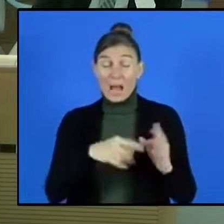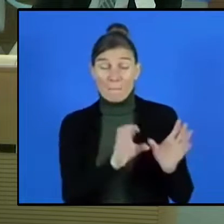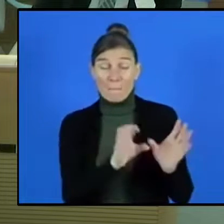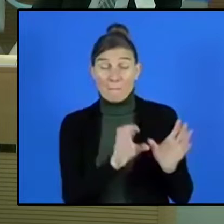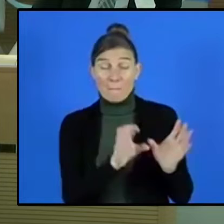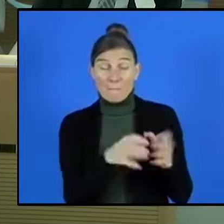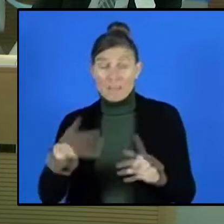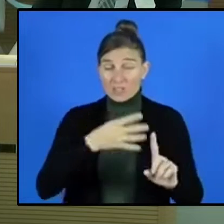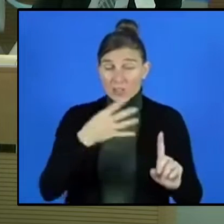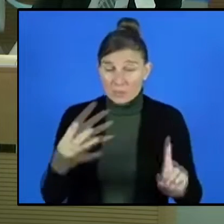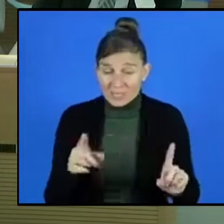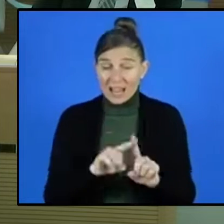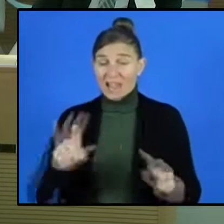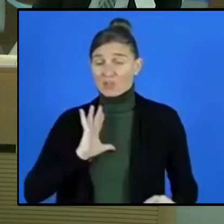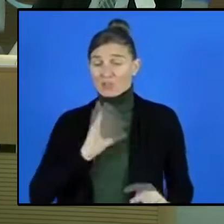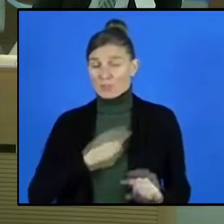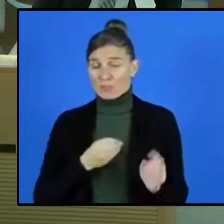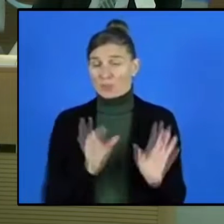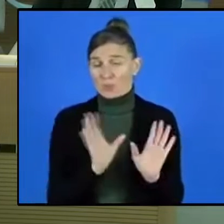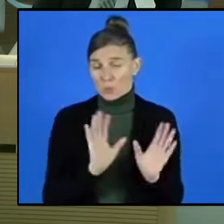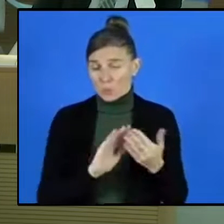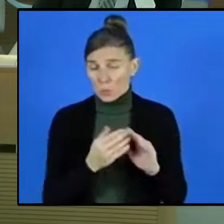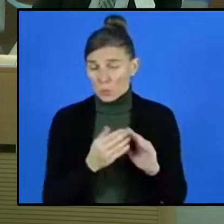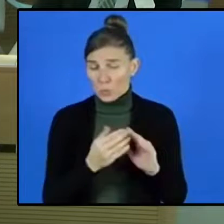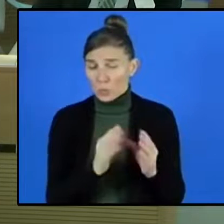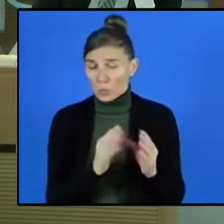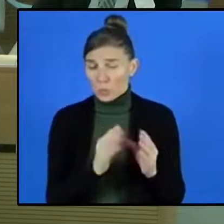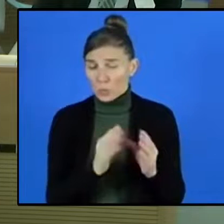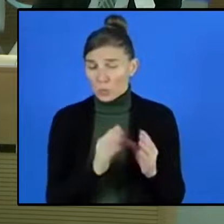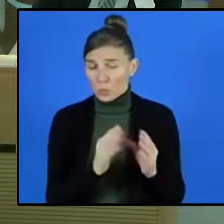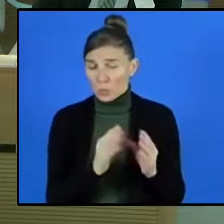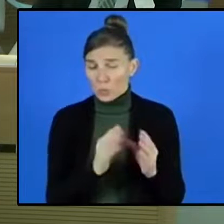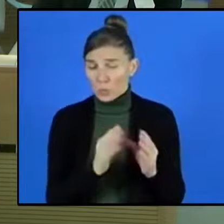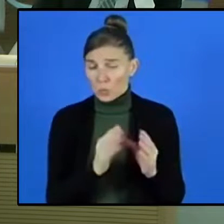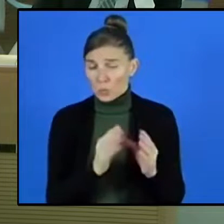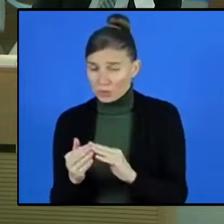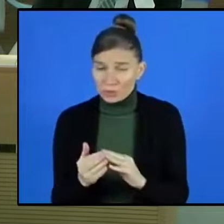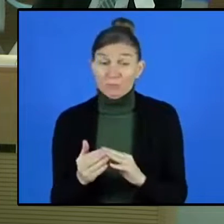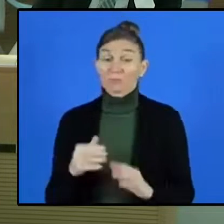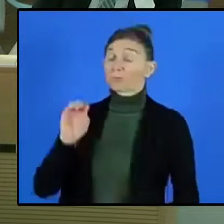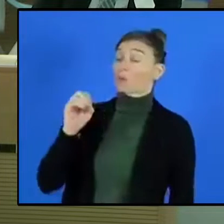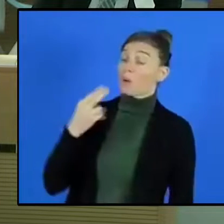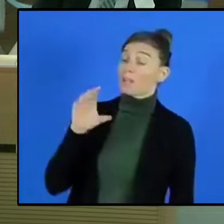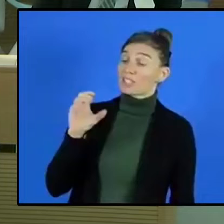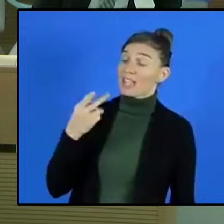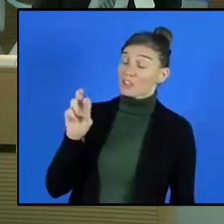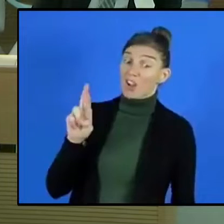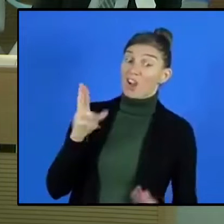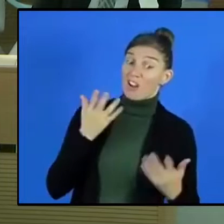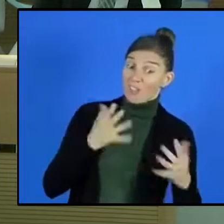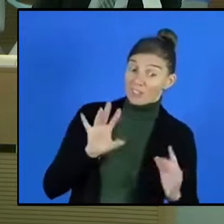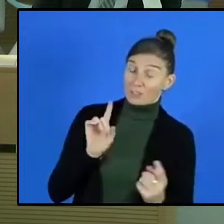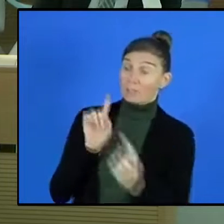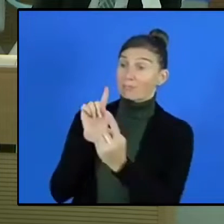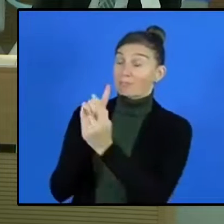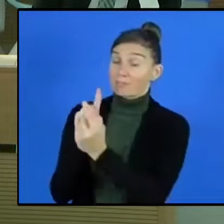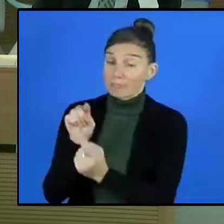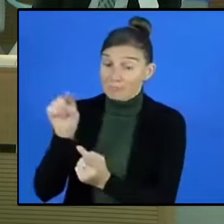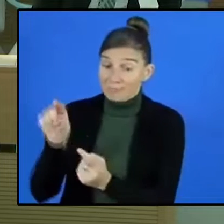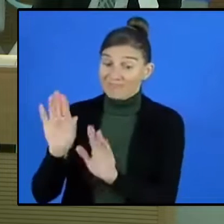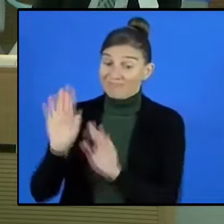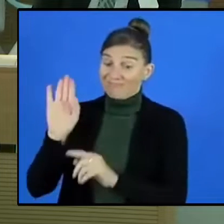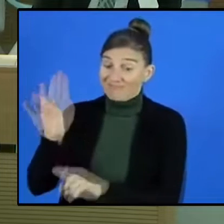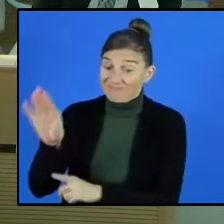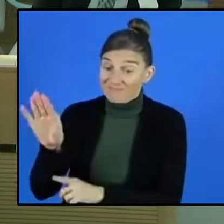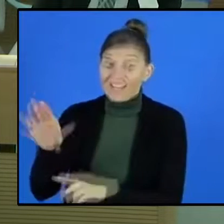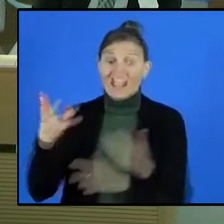communities. In 2019, Kailasa approached the OHCHR, presenting the case of persecution, and when this document reached the Indian media,